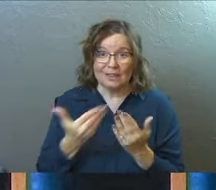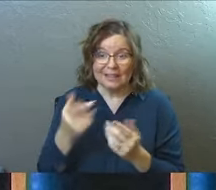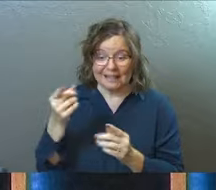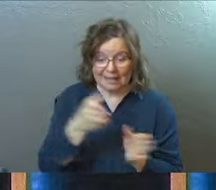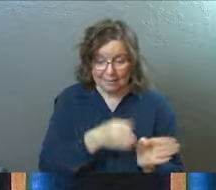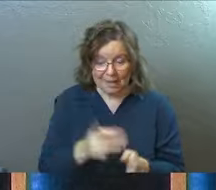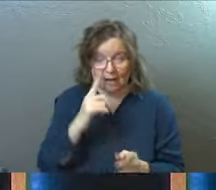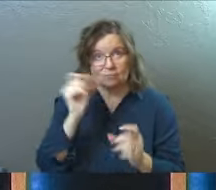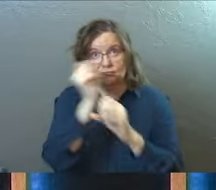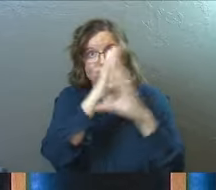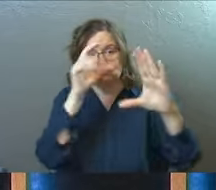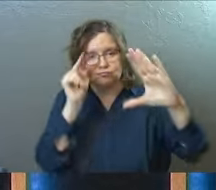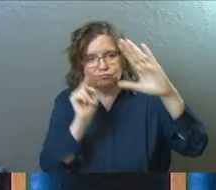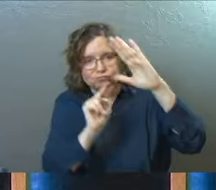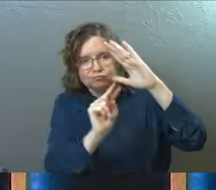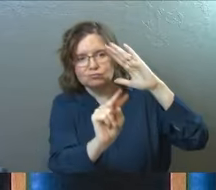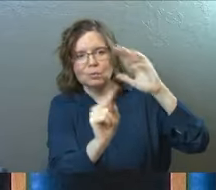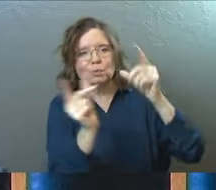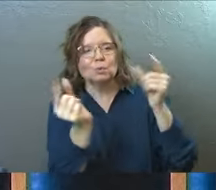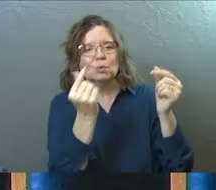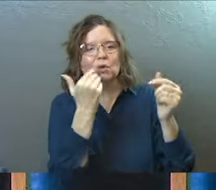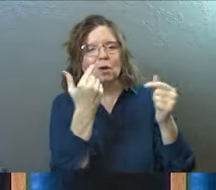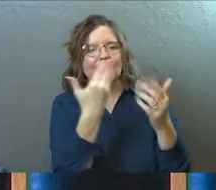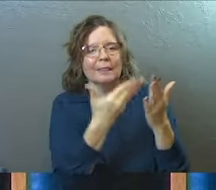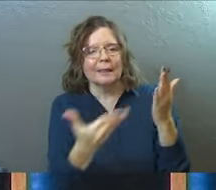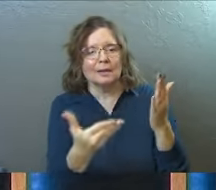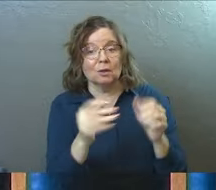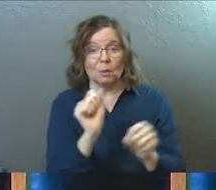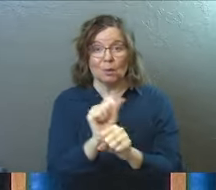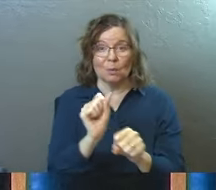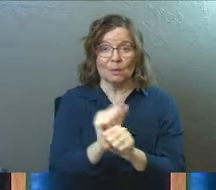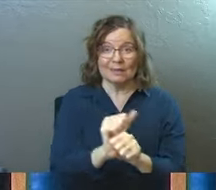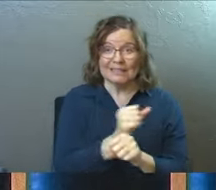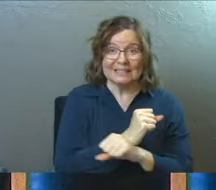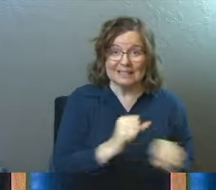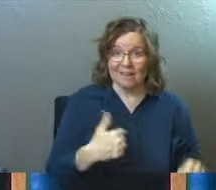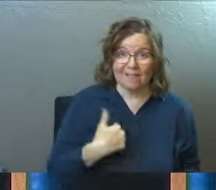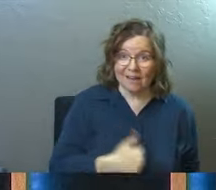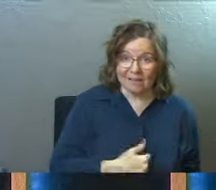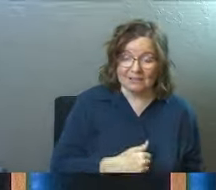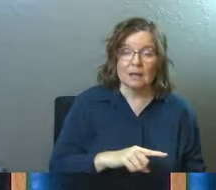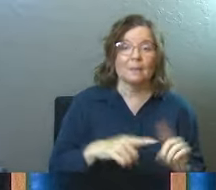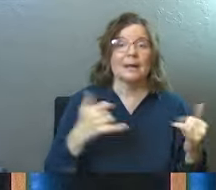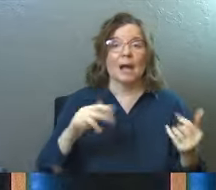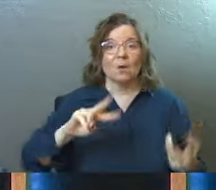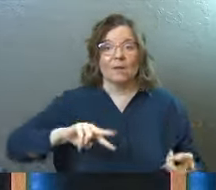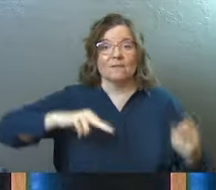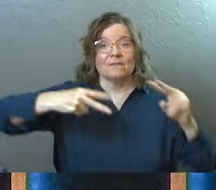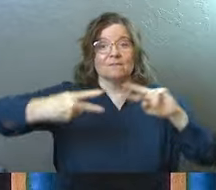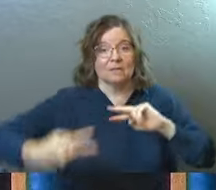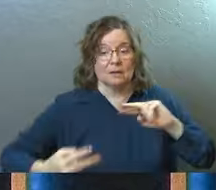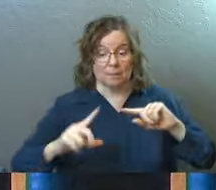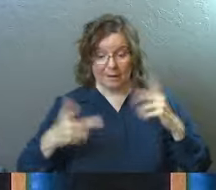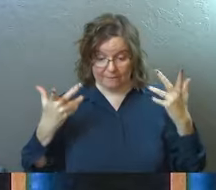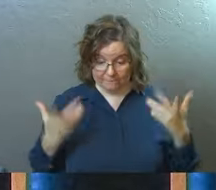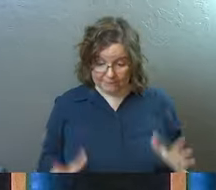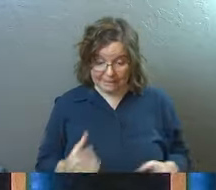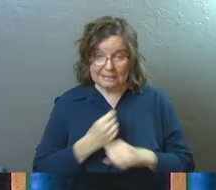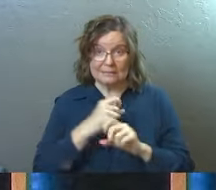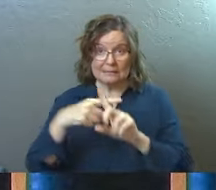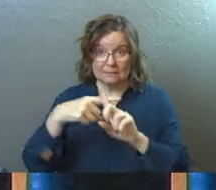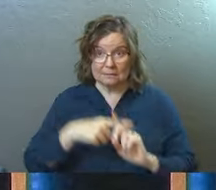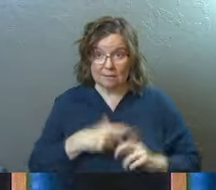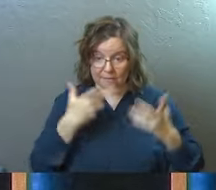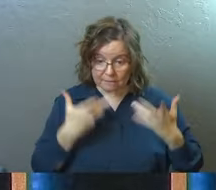again. So Paul said Ergon before. said, your works are not what saves you. But now he flips it and says, but once you're saved,